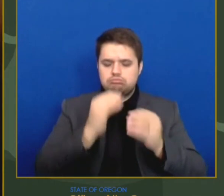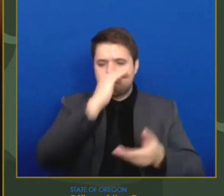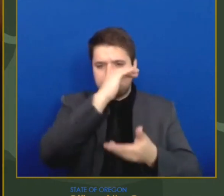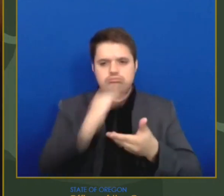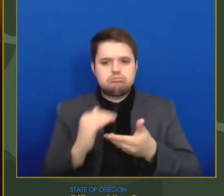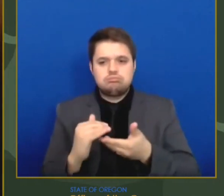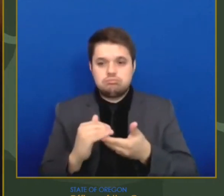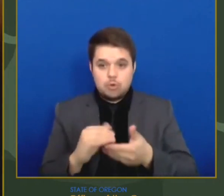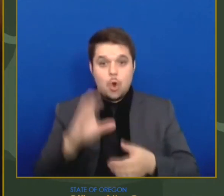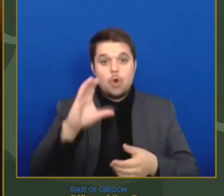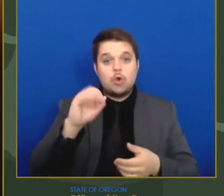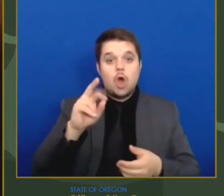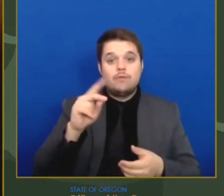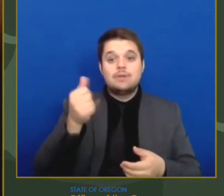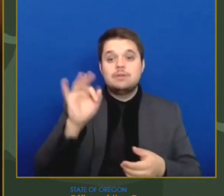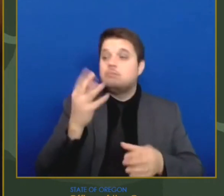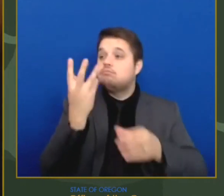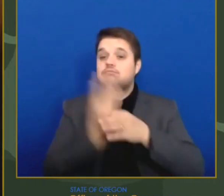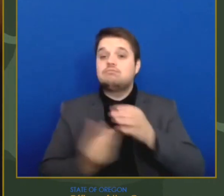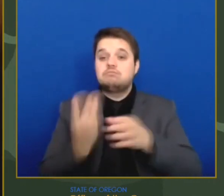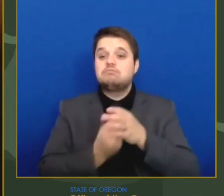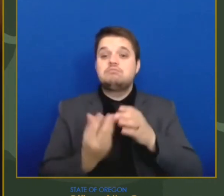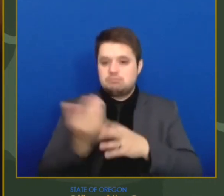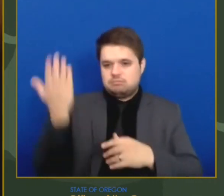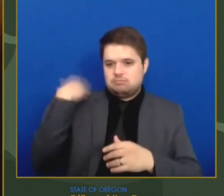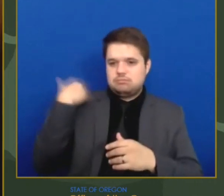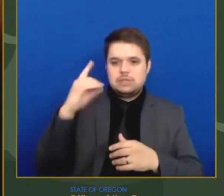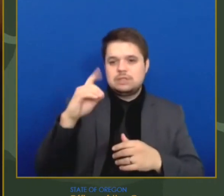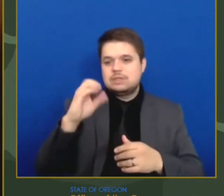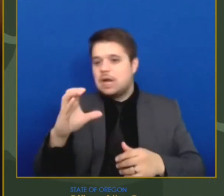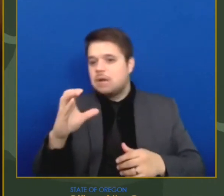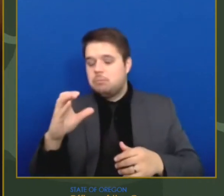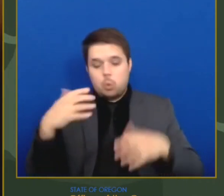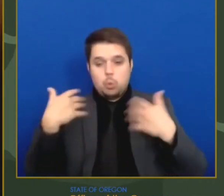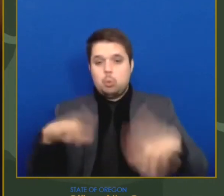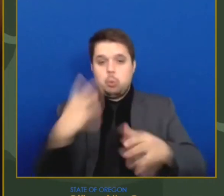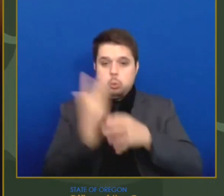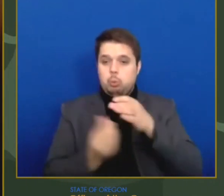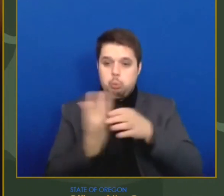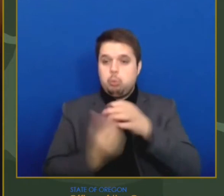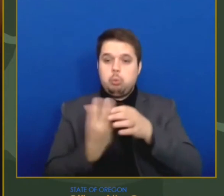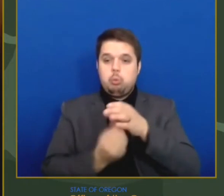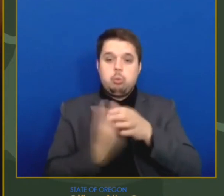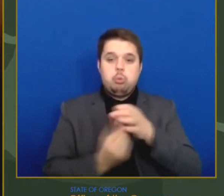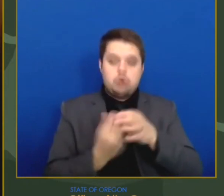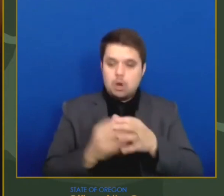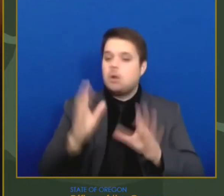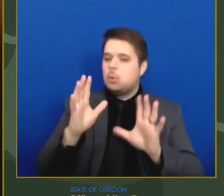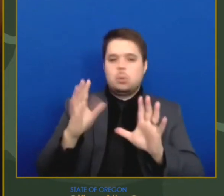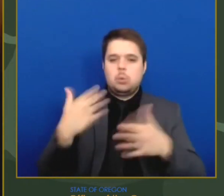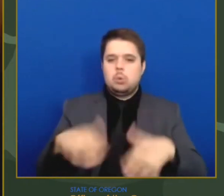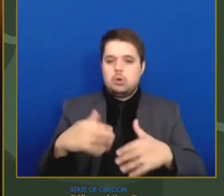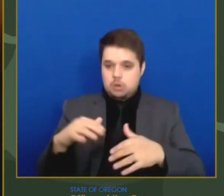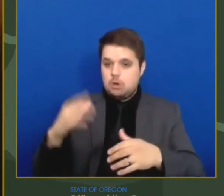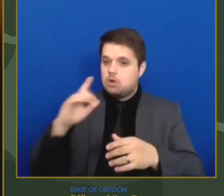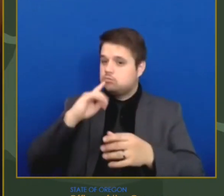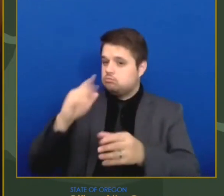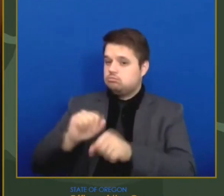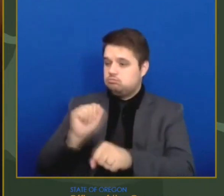their peaks in December. To date, there have been 2,319 COVID-19-related deaths in Oregon.